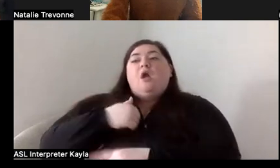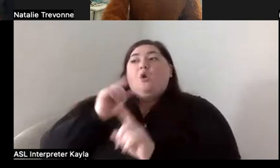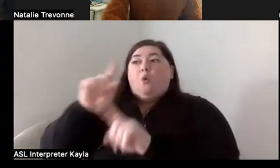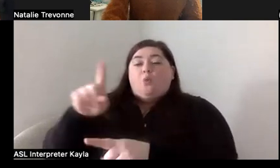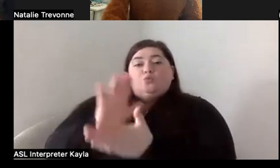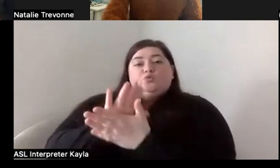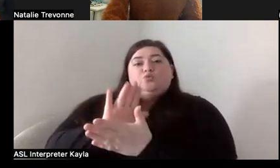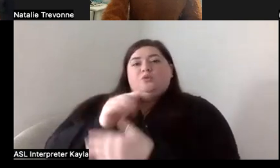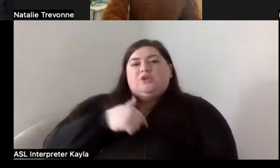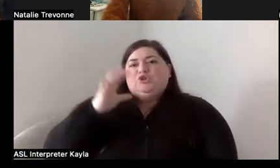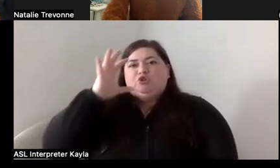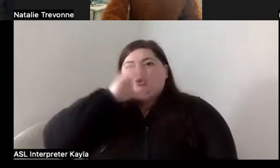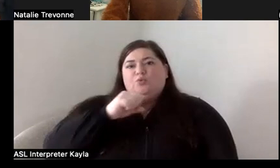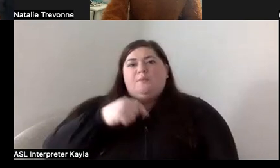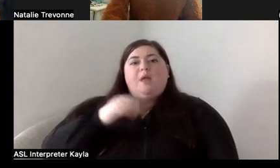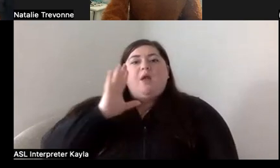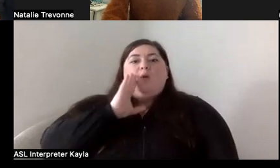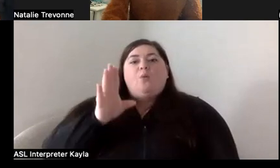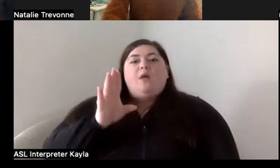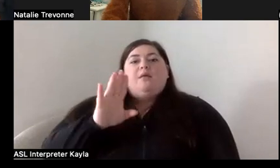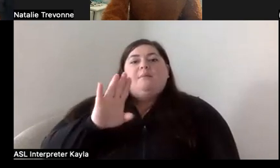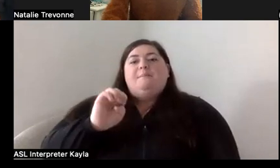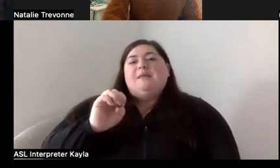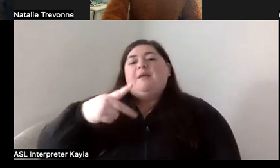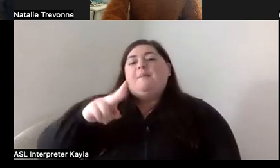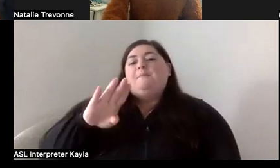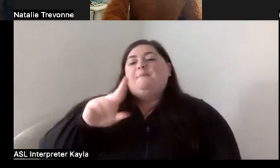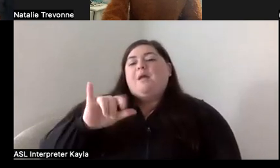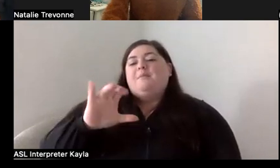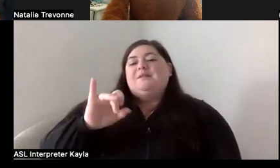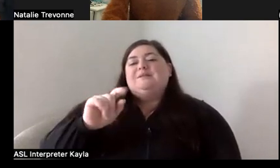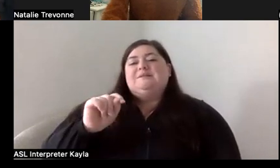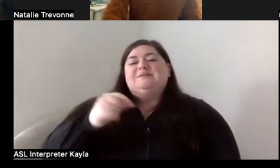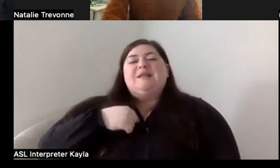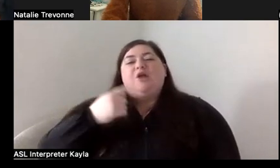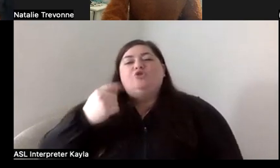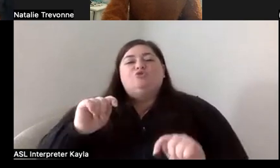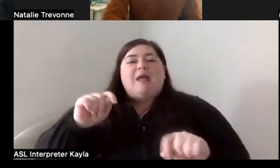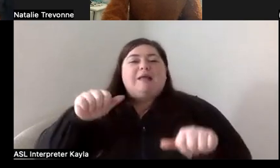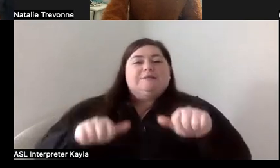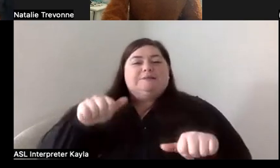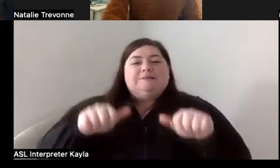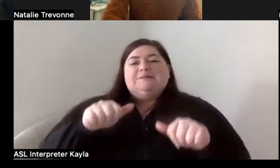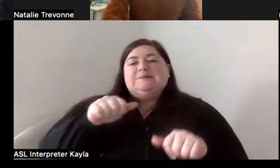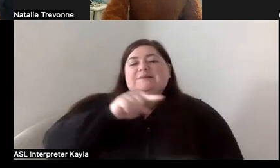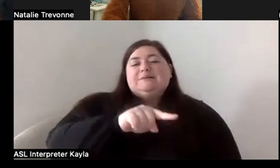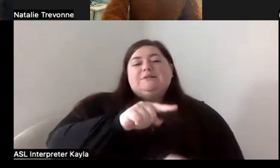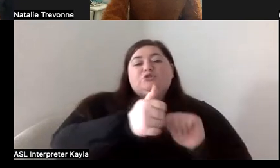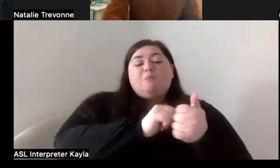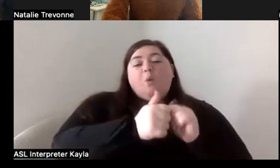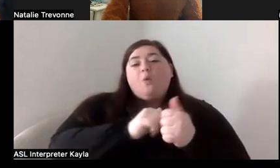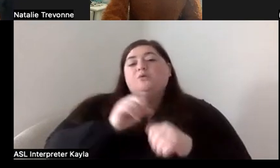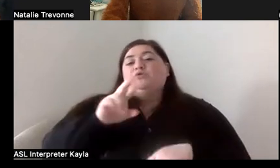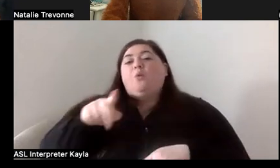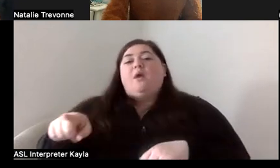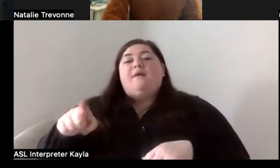just assumed that I was going to be a publicist. Either I was debating between fashion and, um, sports, but